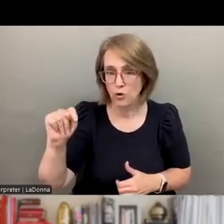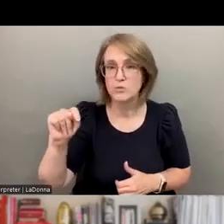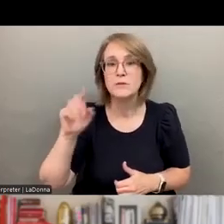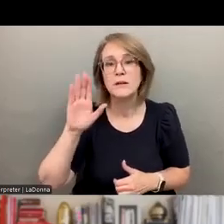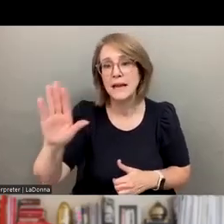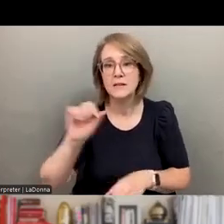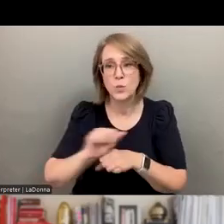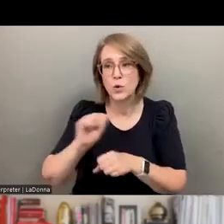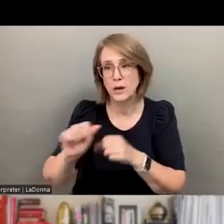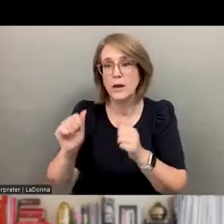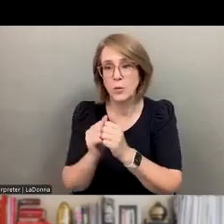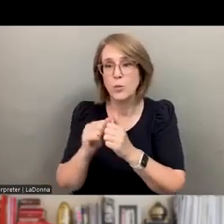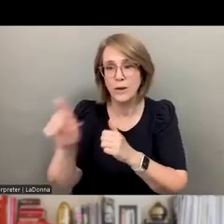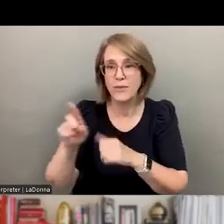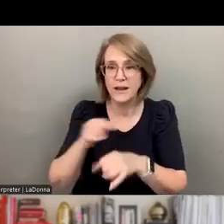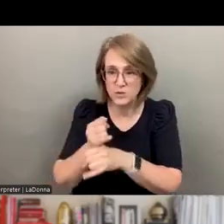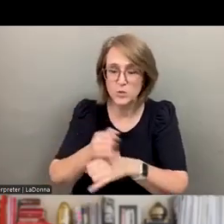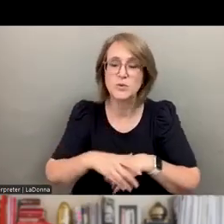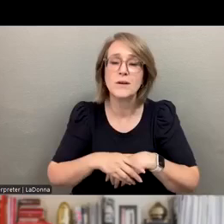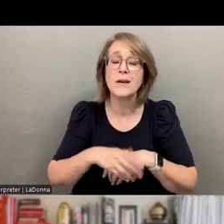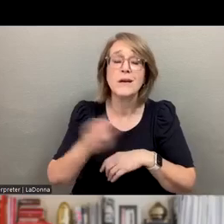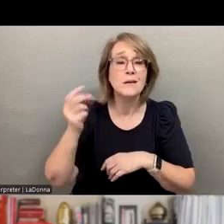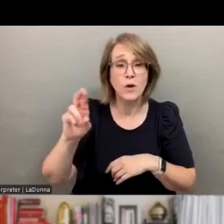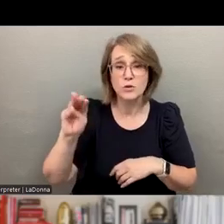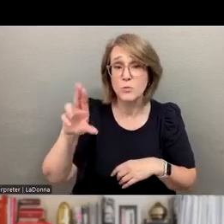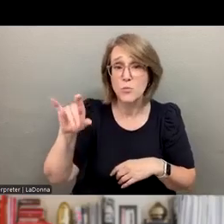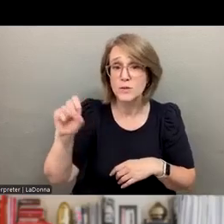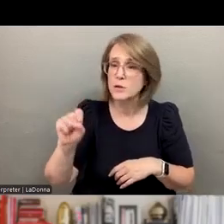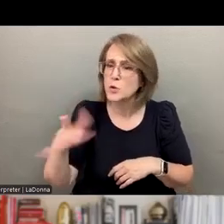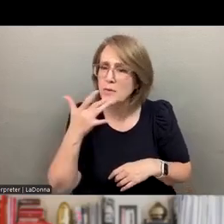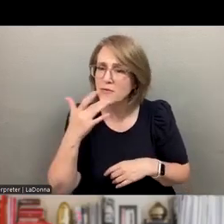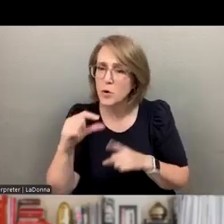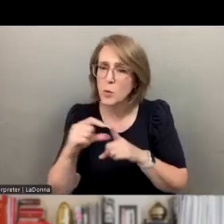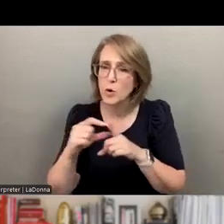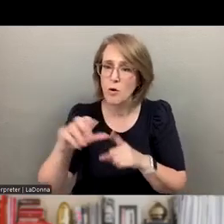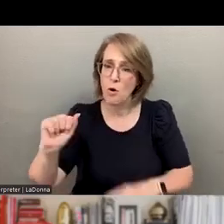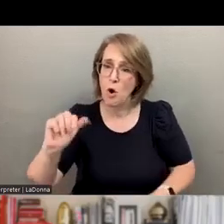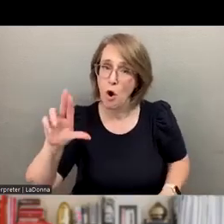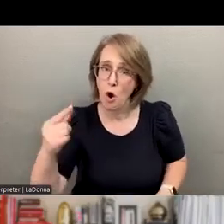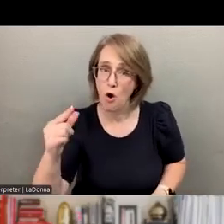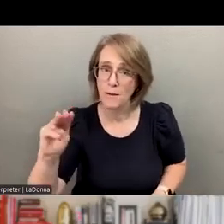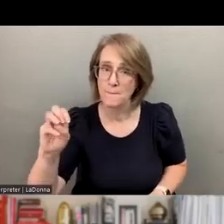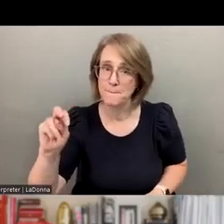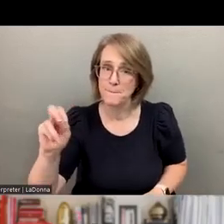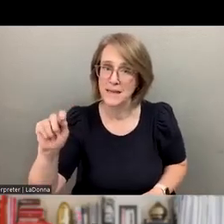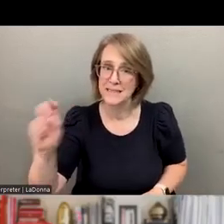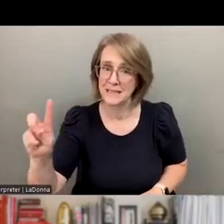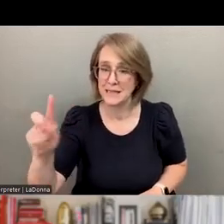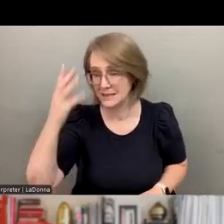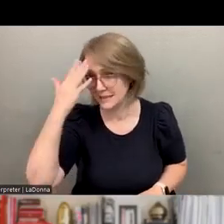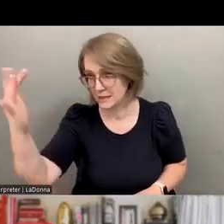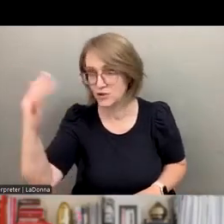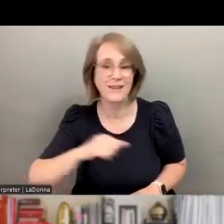Institute. Dr. Morrison, you explained earlier why you prefer the term augmented intelligence instead of artificial intelligence.